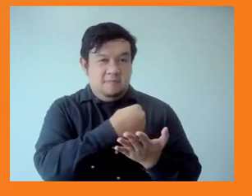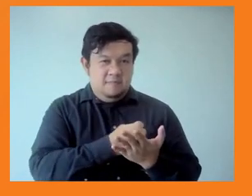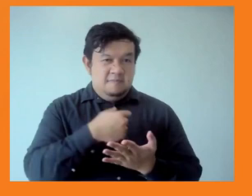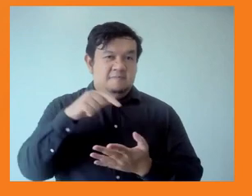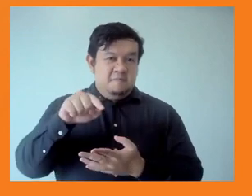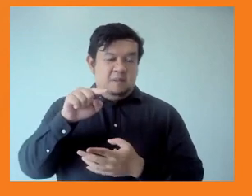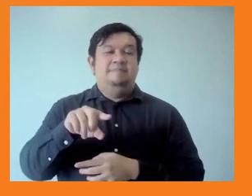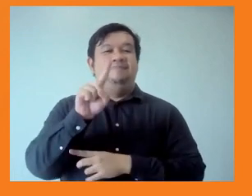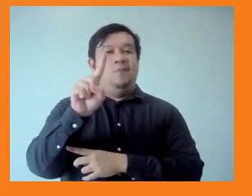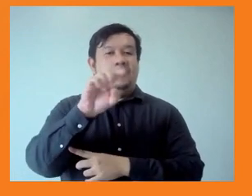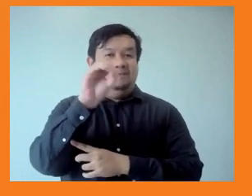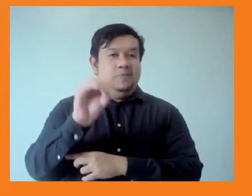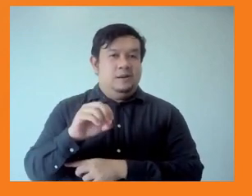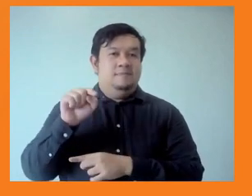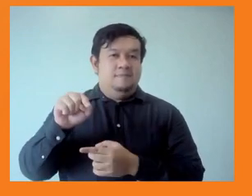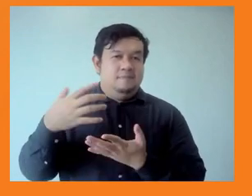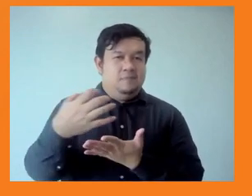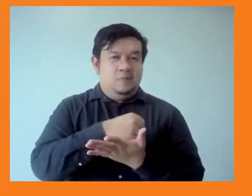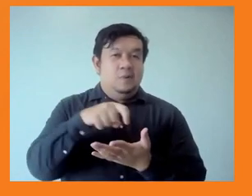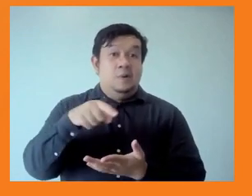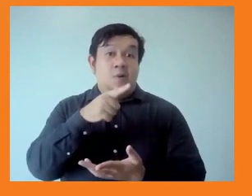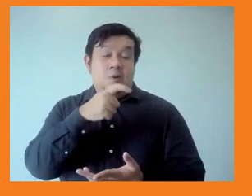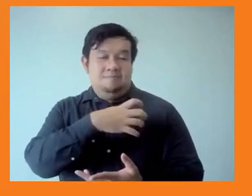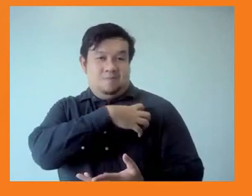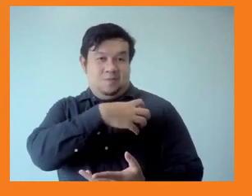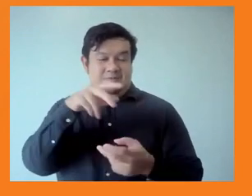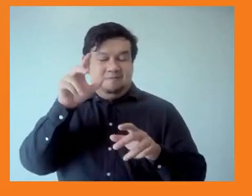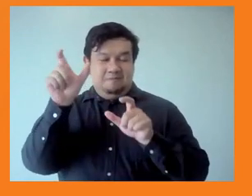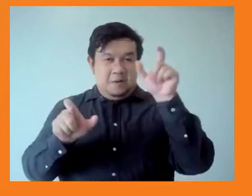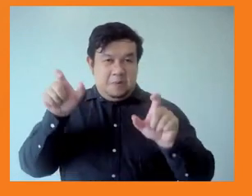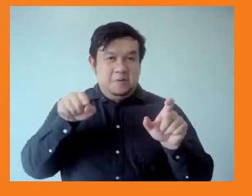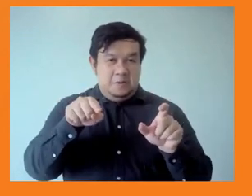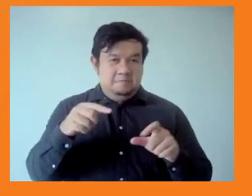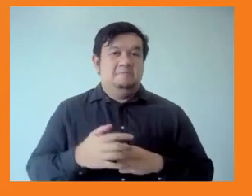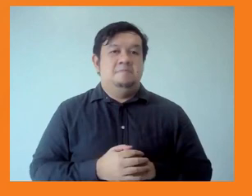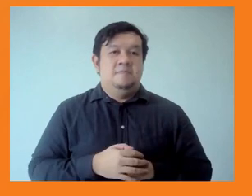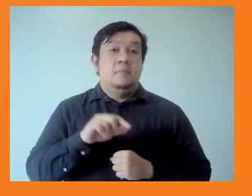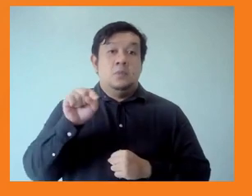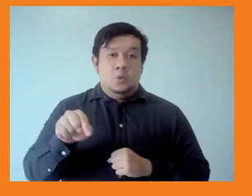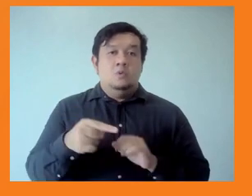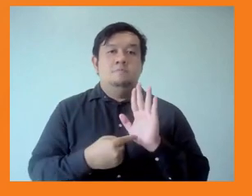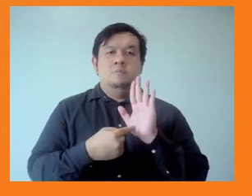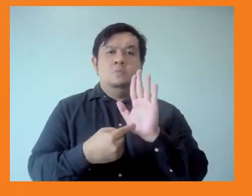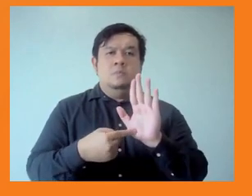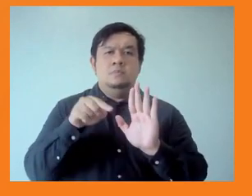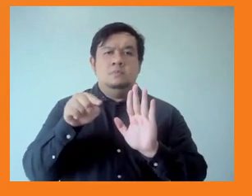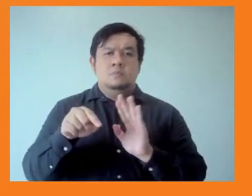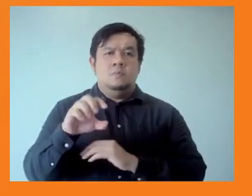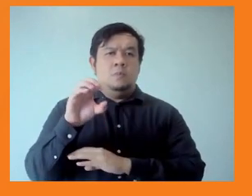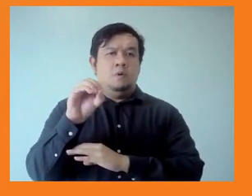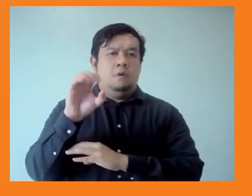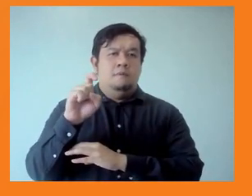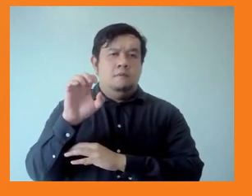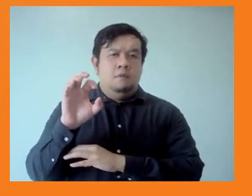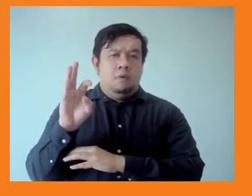has led to widening inequalities. And this very much mirrors the work of Oxfam, especially when we look at Asia, you see